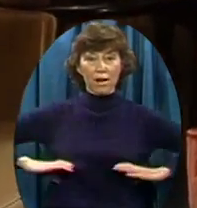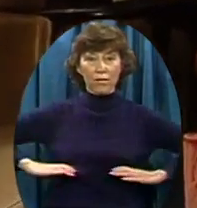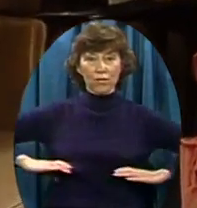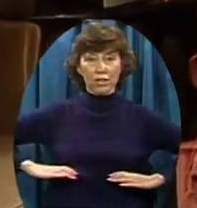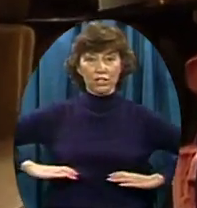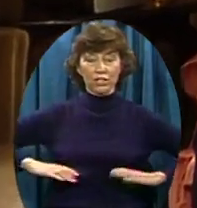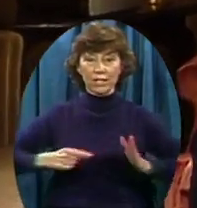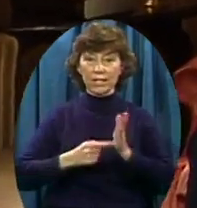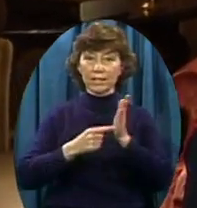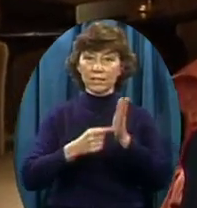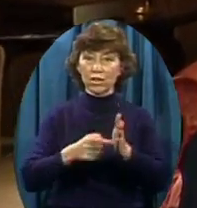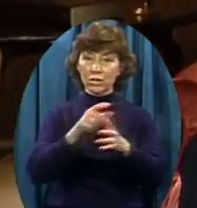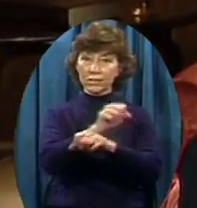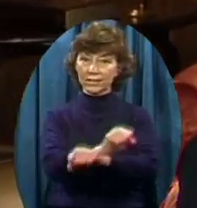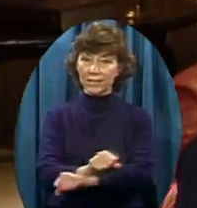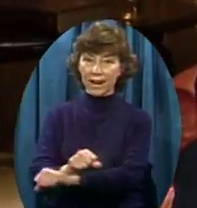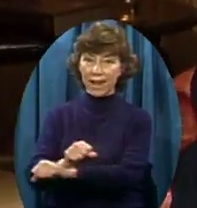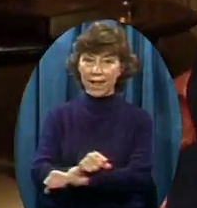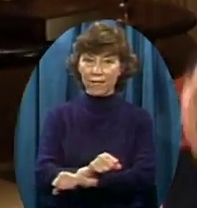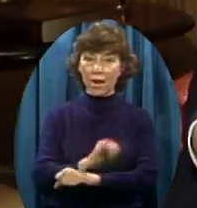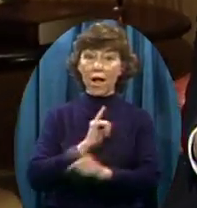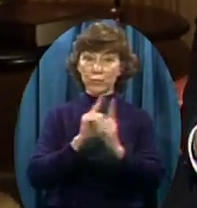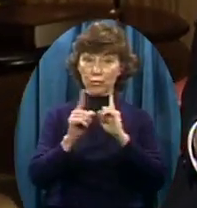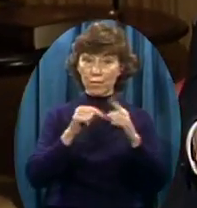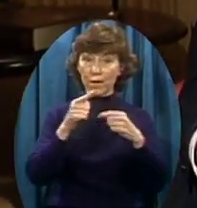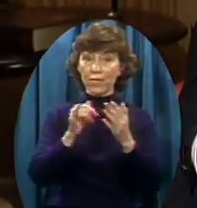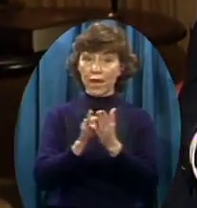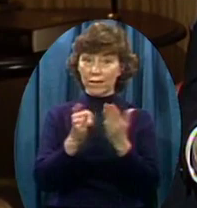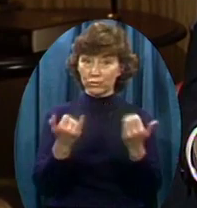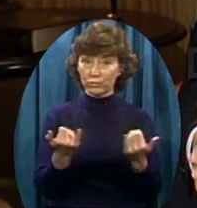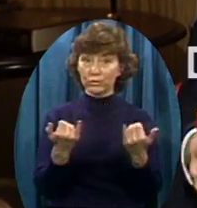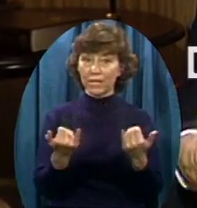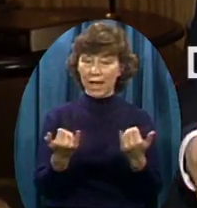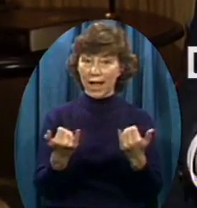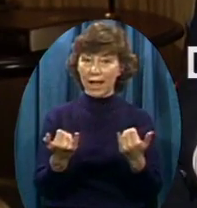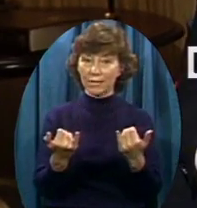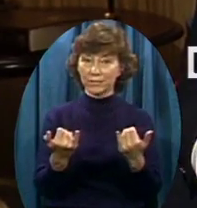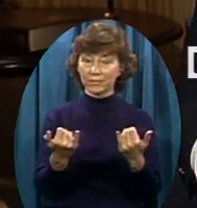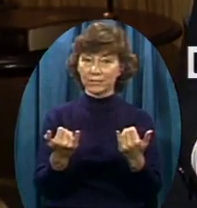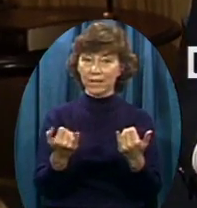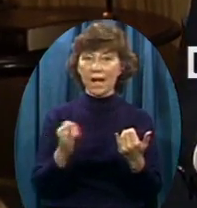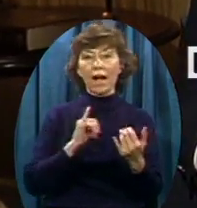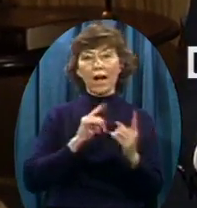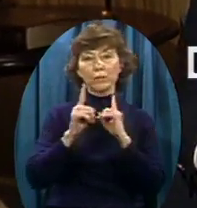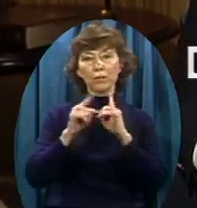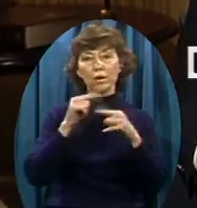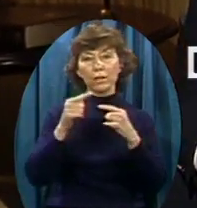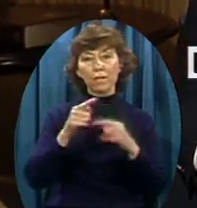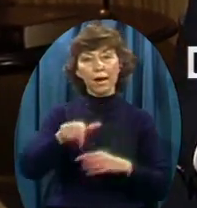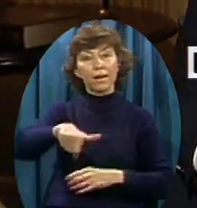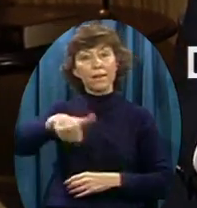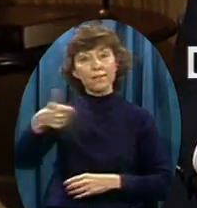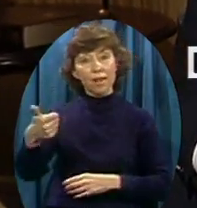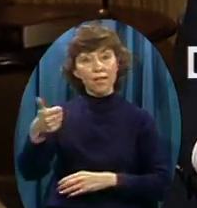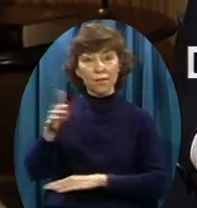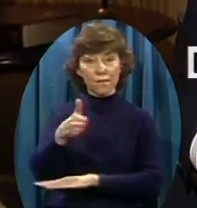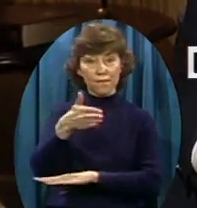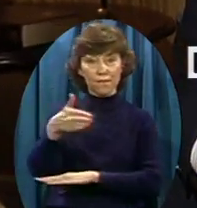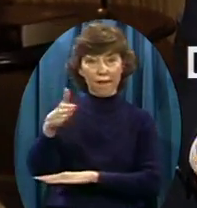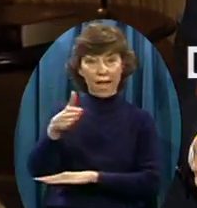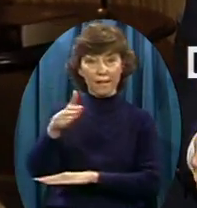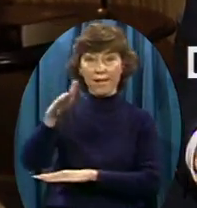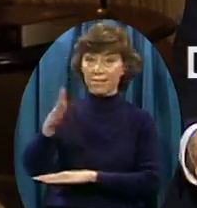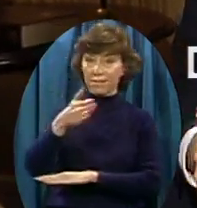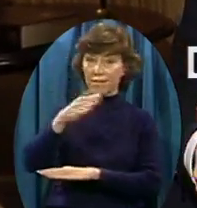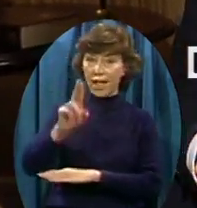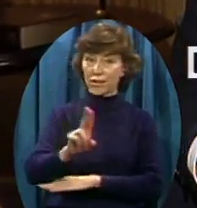slavery. I'm speaking on this flag today. We'll have it on the platform here at Thomas Road Church. I'm speaking on another flag, the flag of